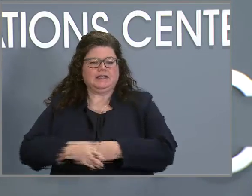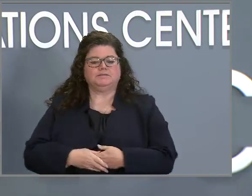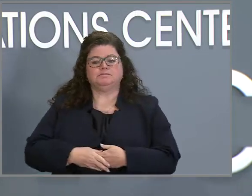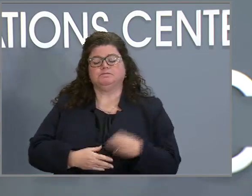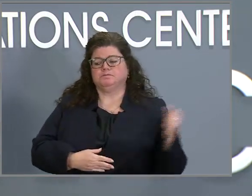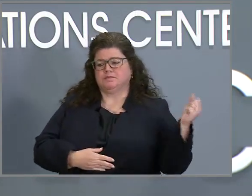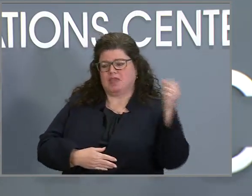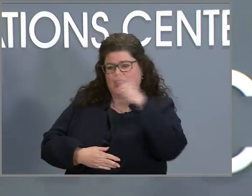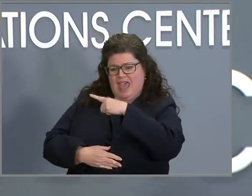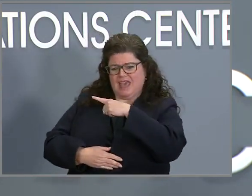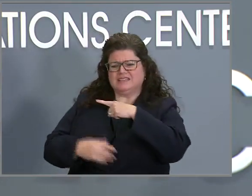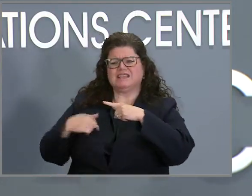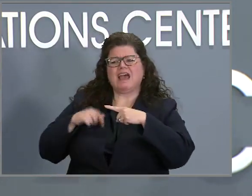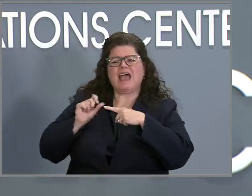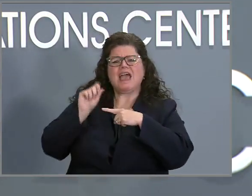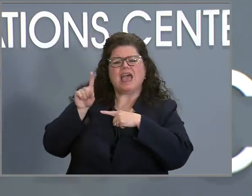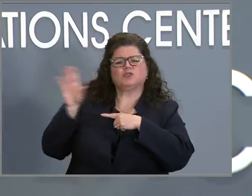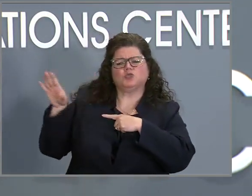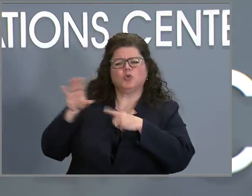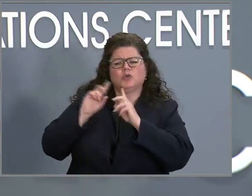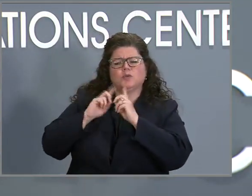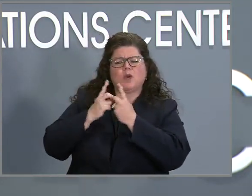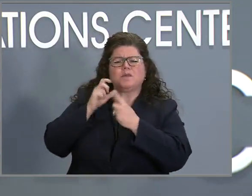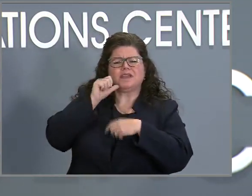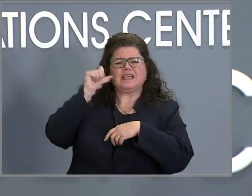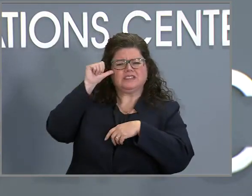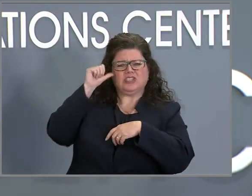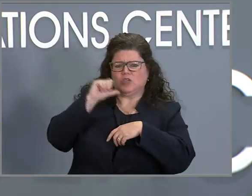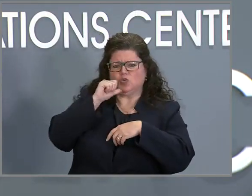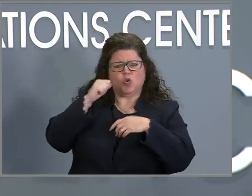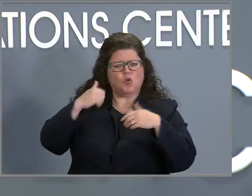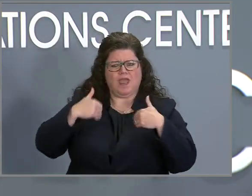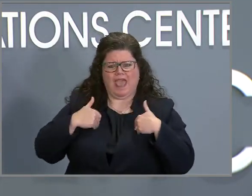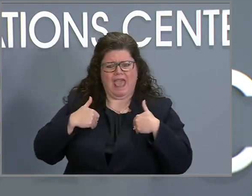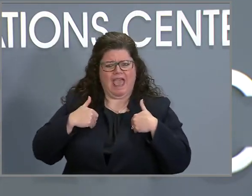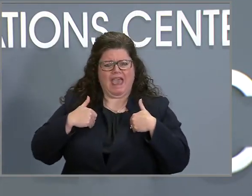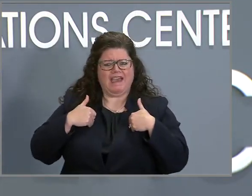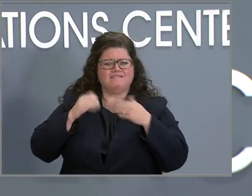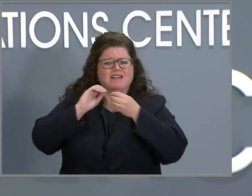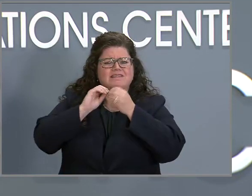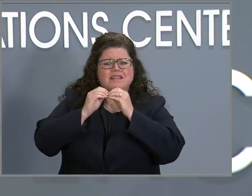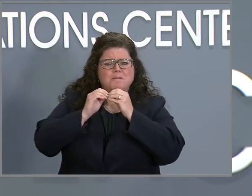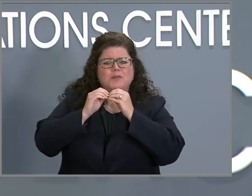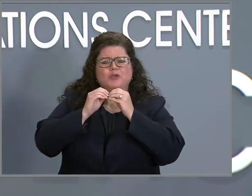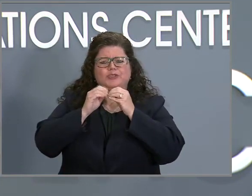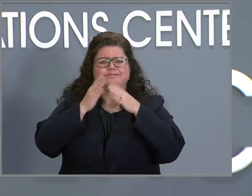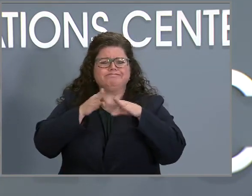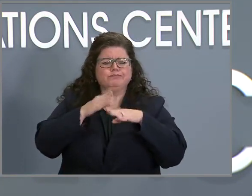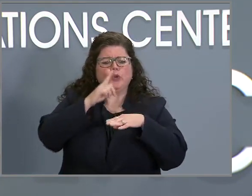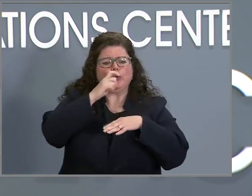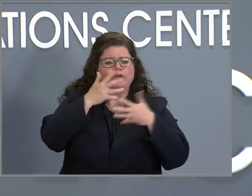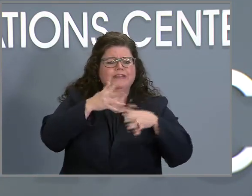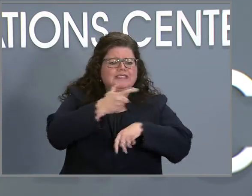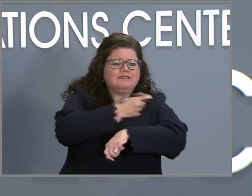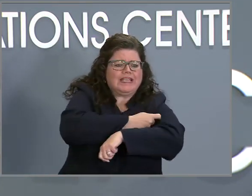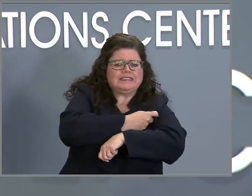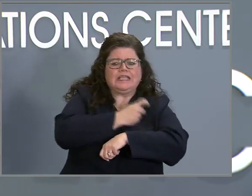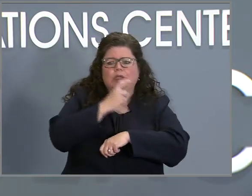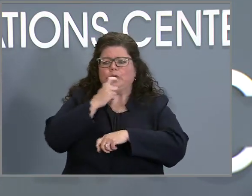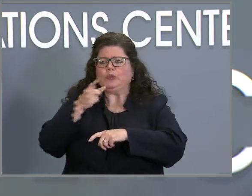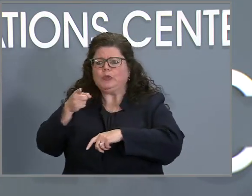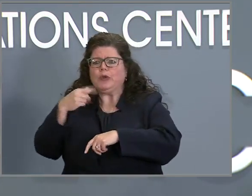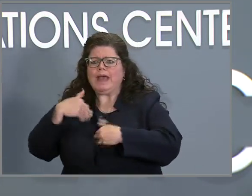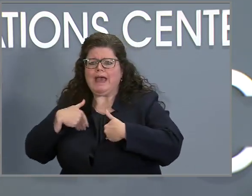with your department and I was told that you can't, you don't currently have a breakdown as to who's vaccinated and who's